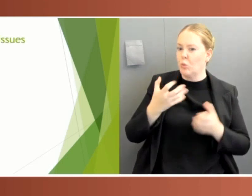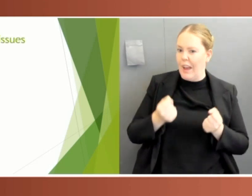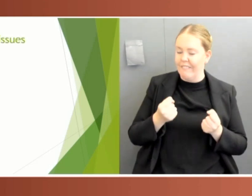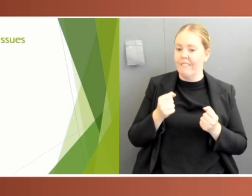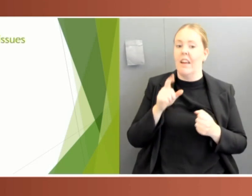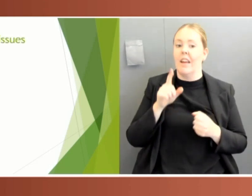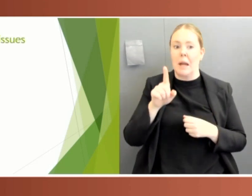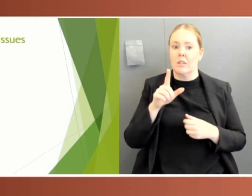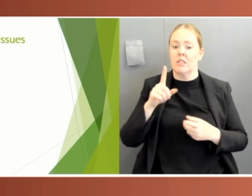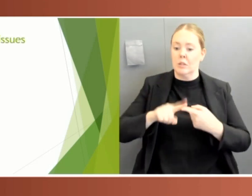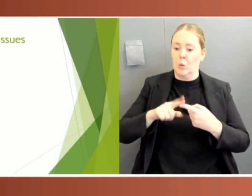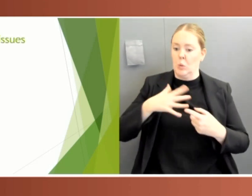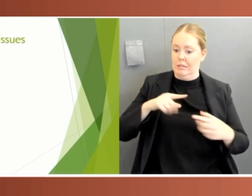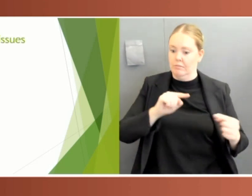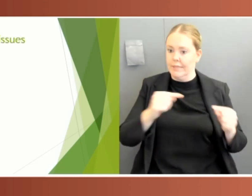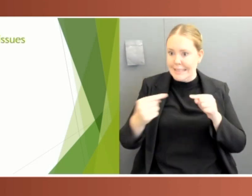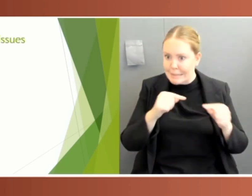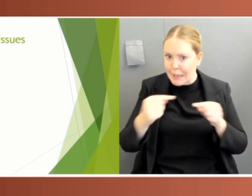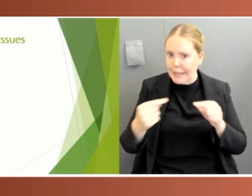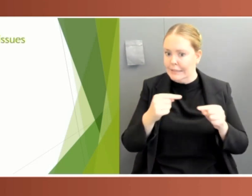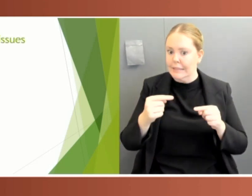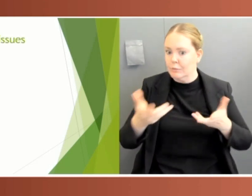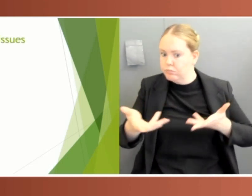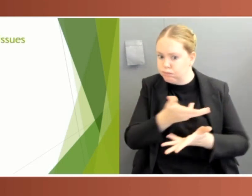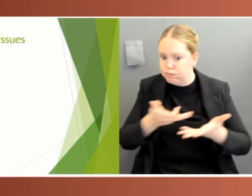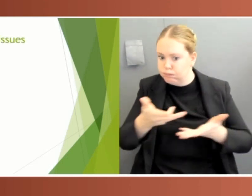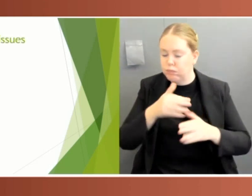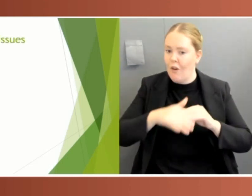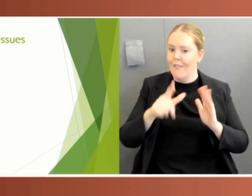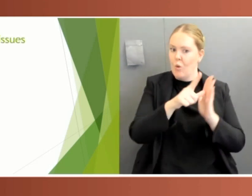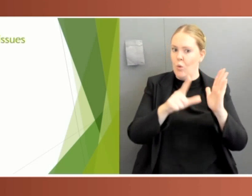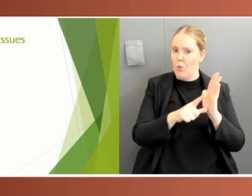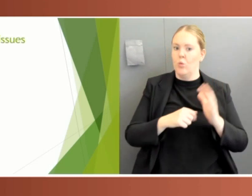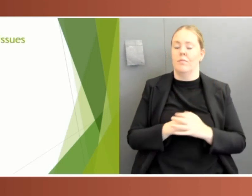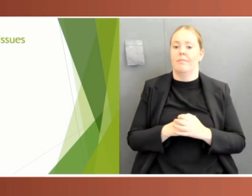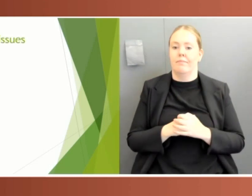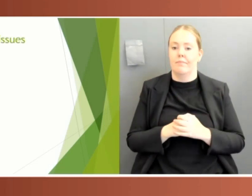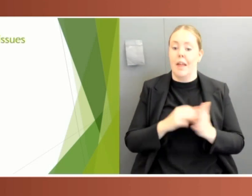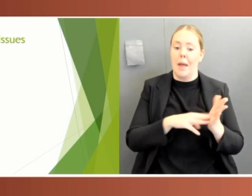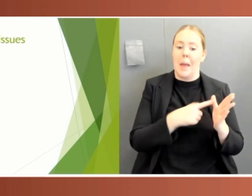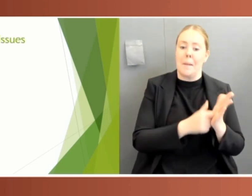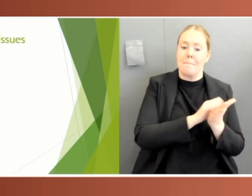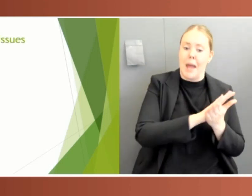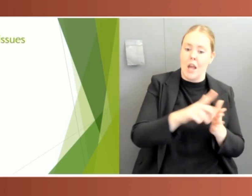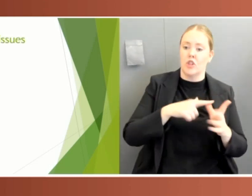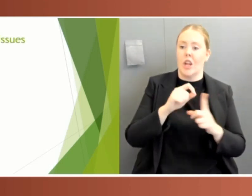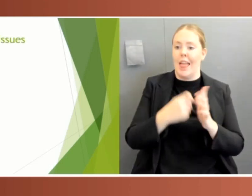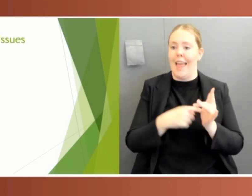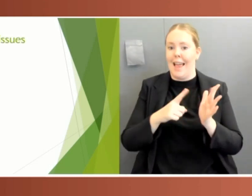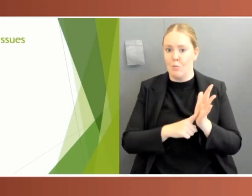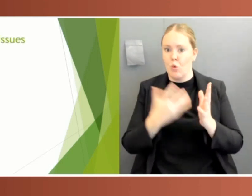In the federal parliament, business for the 23 March and 8 April sittings was restricted to urgent matters related to COVID-19.